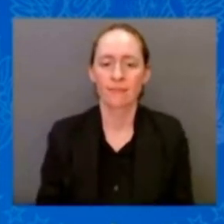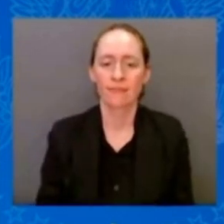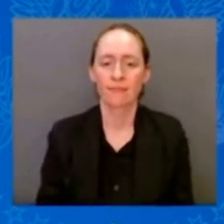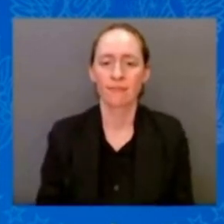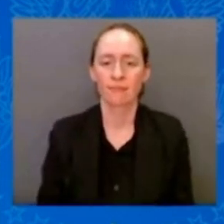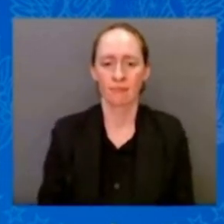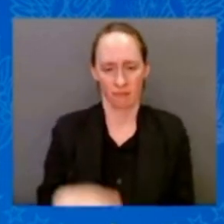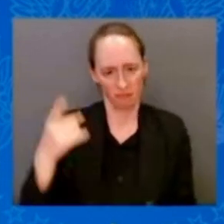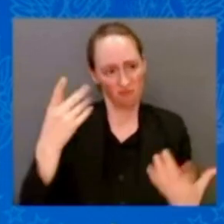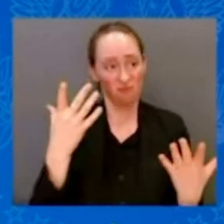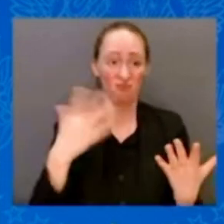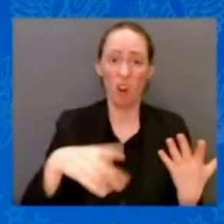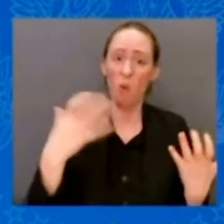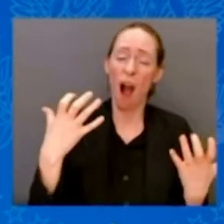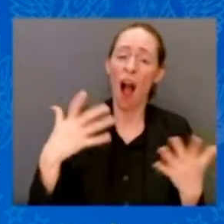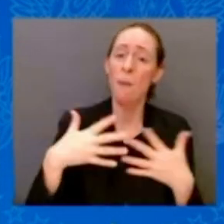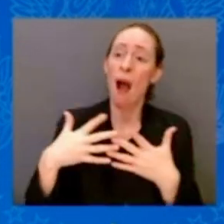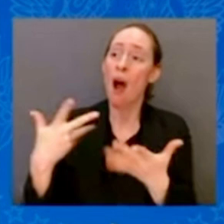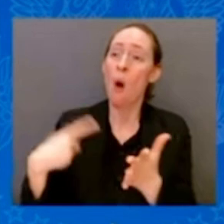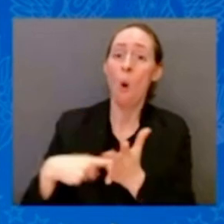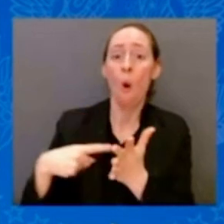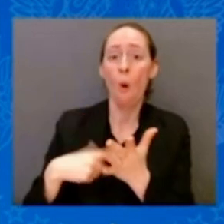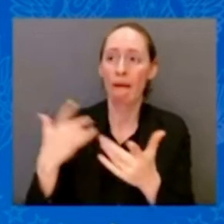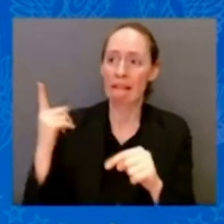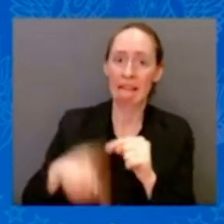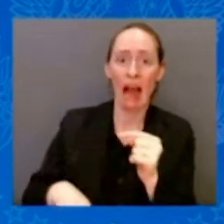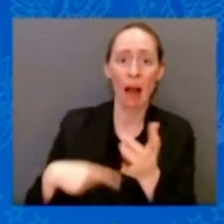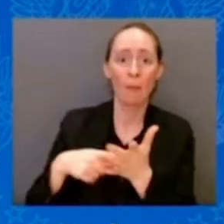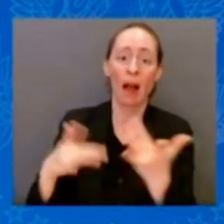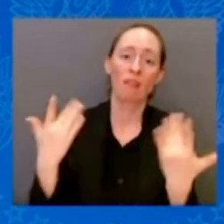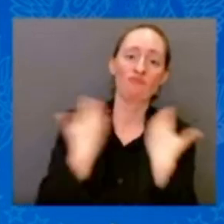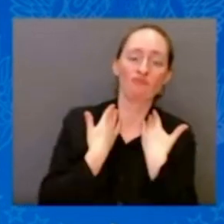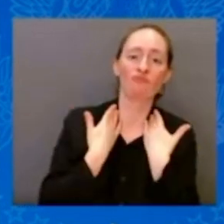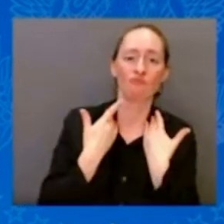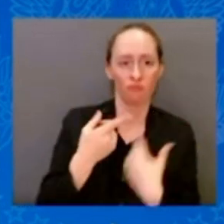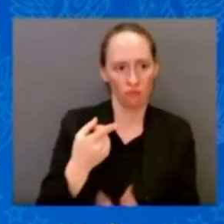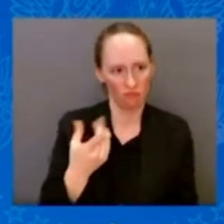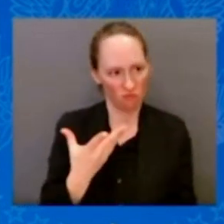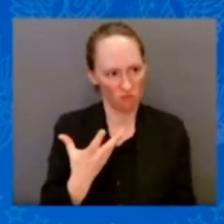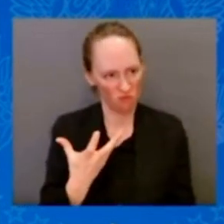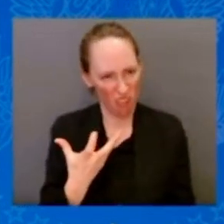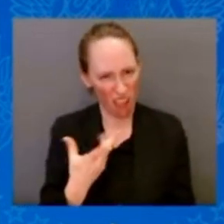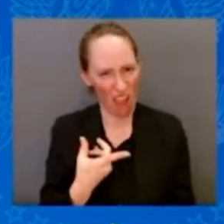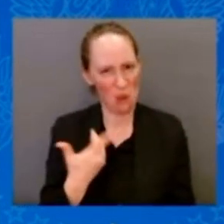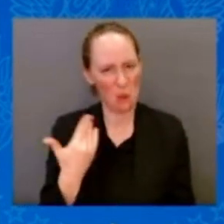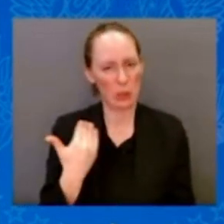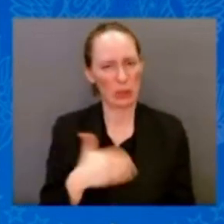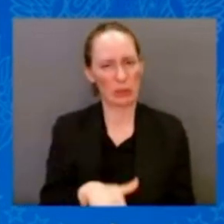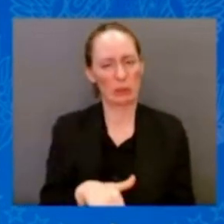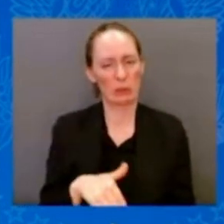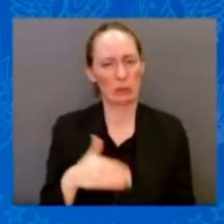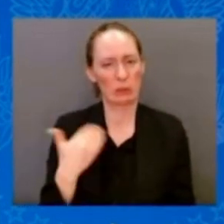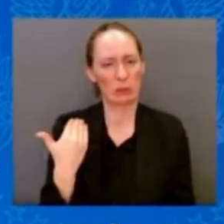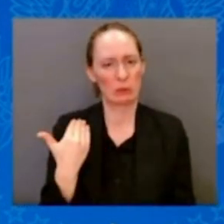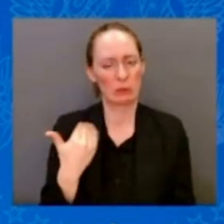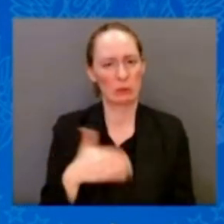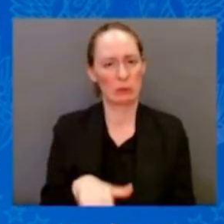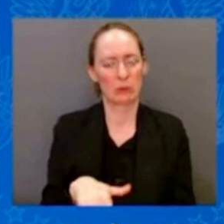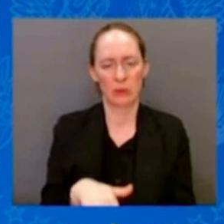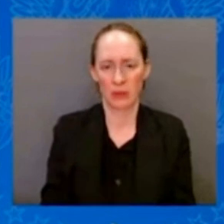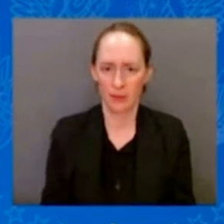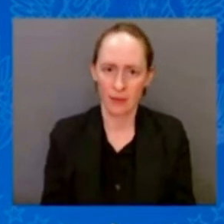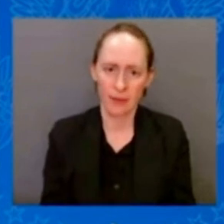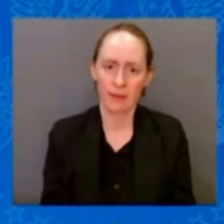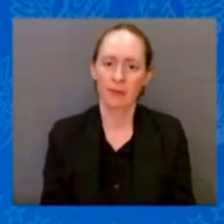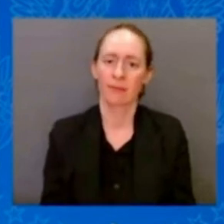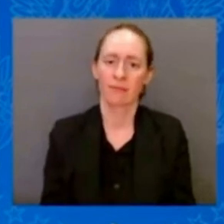or don't agree to any — and they will not agree to any tax increases on anything. Well, Democrats have never, ever done that.